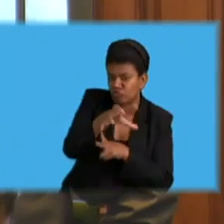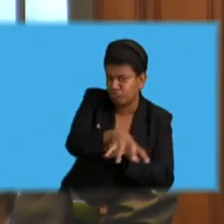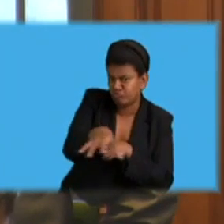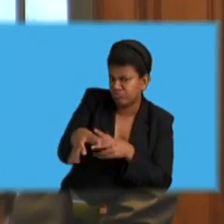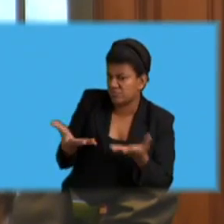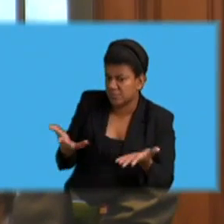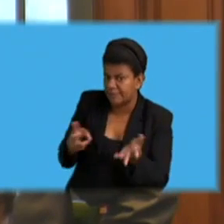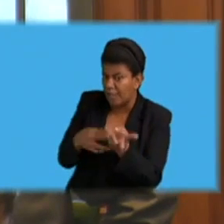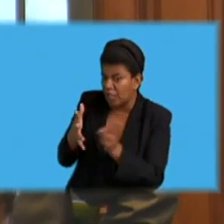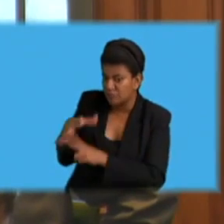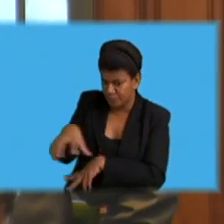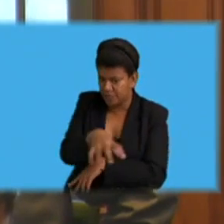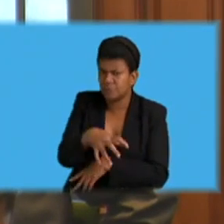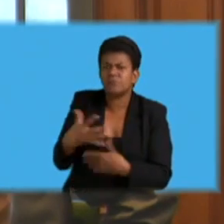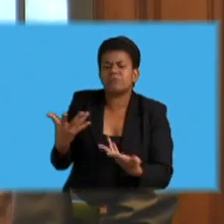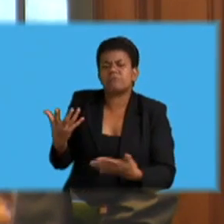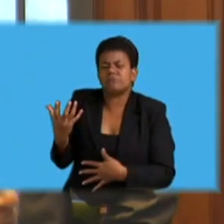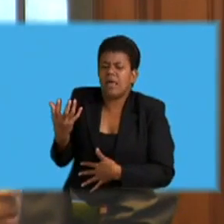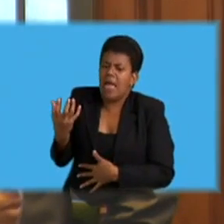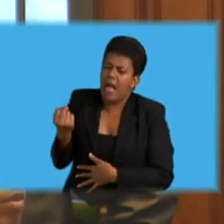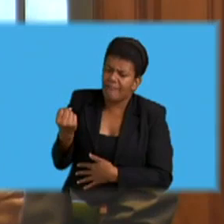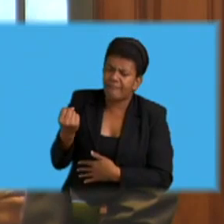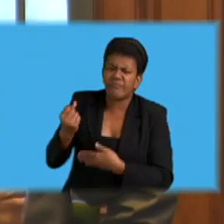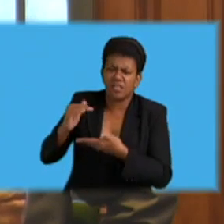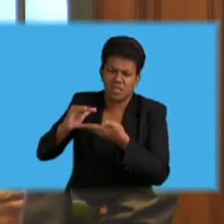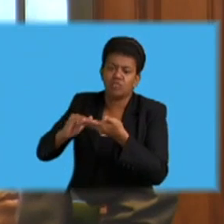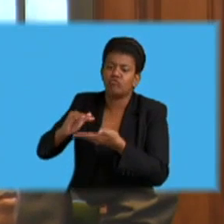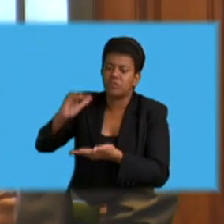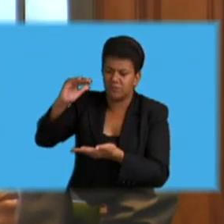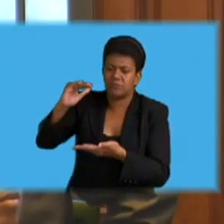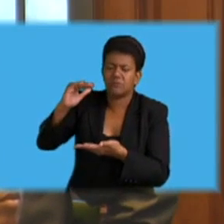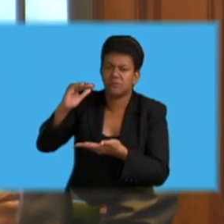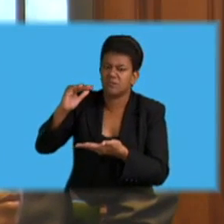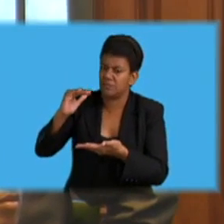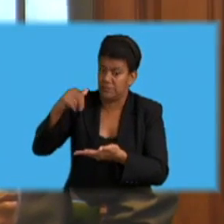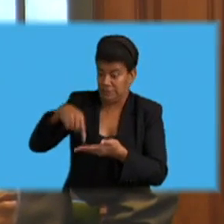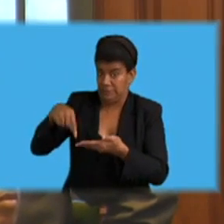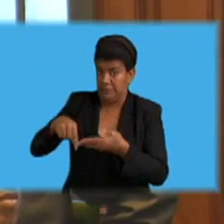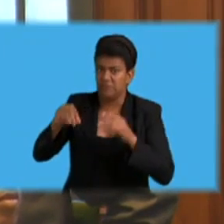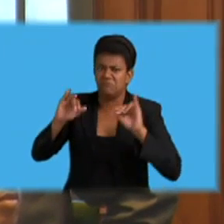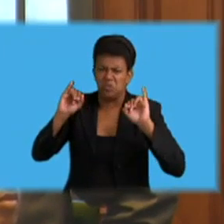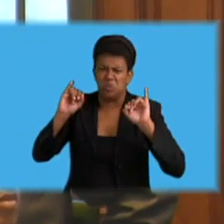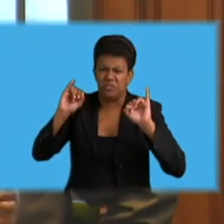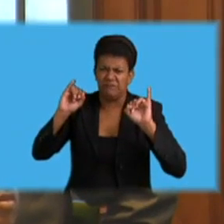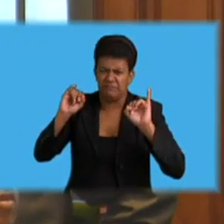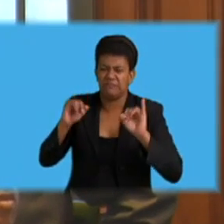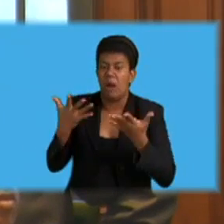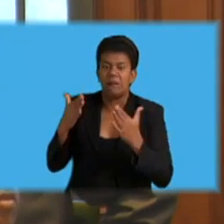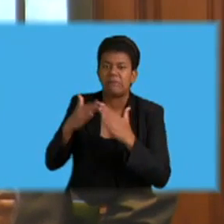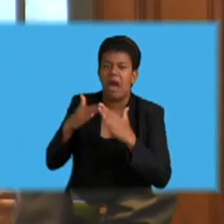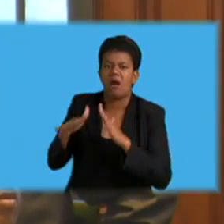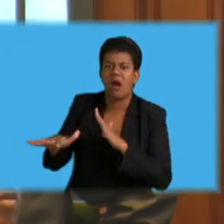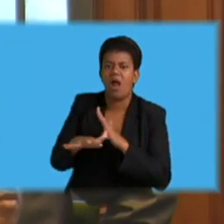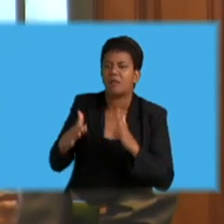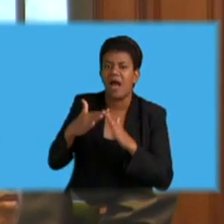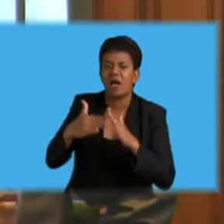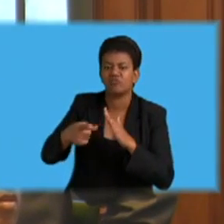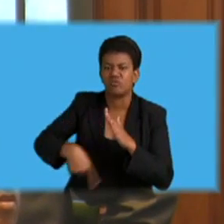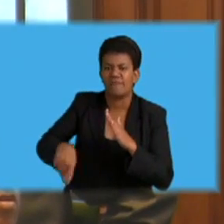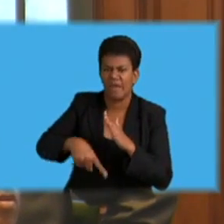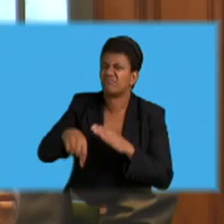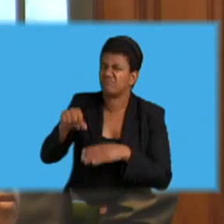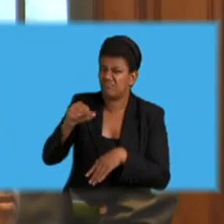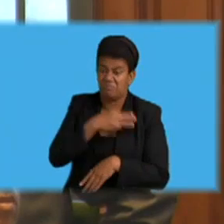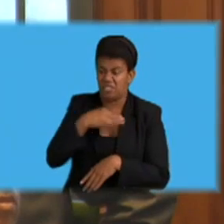in regards to this particular issue, in regards to urban areas, which the Honorable Minister has rightly alluded to,